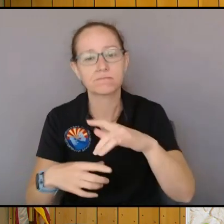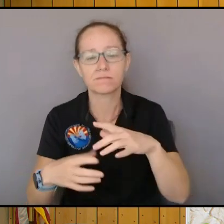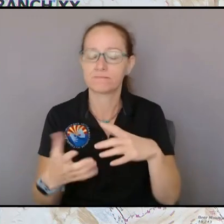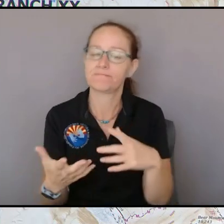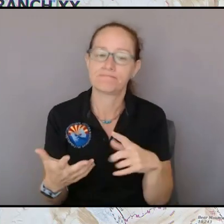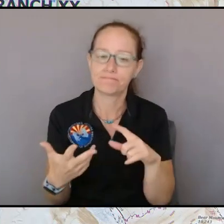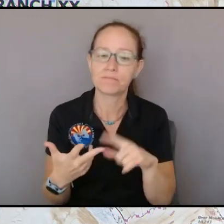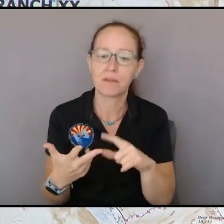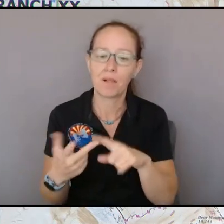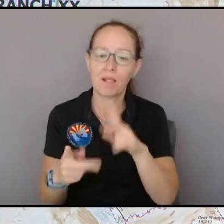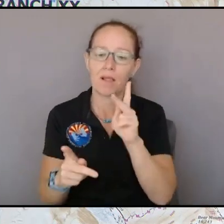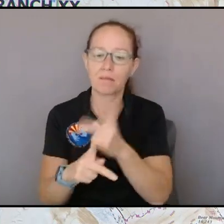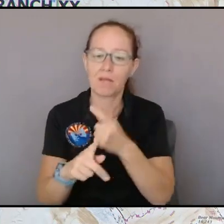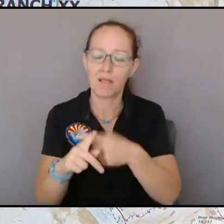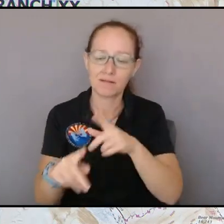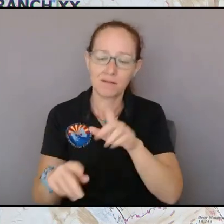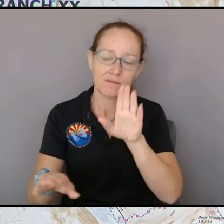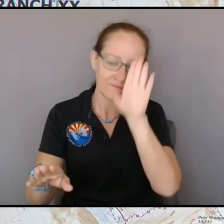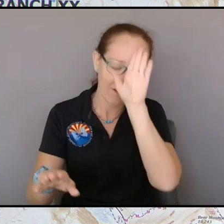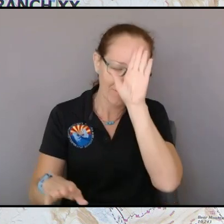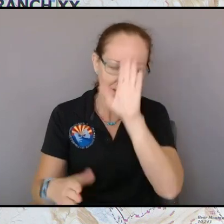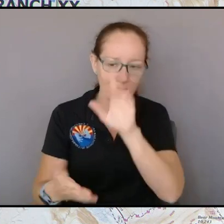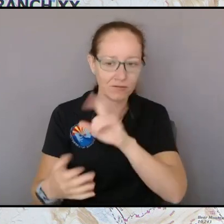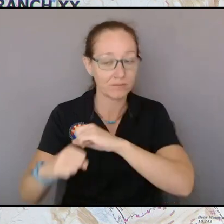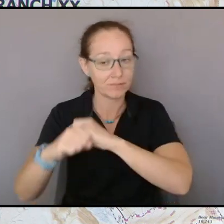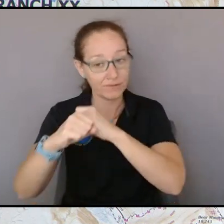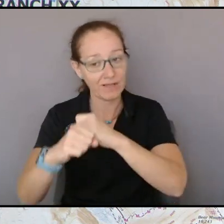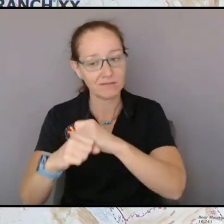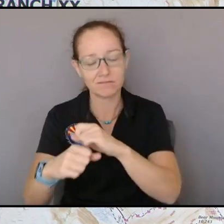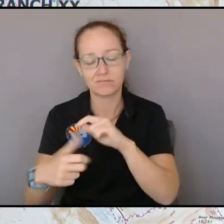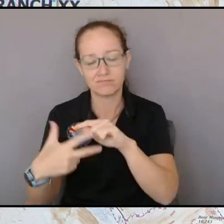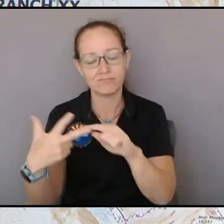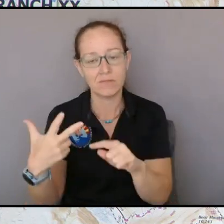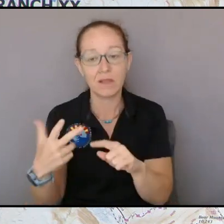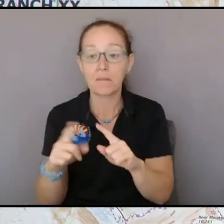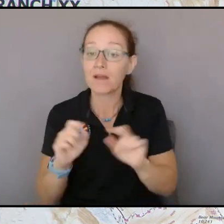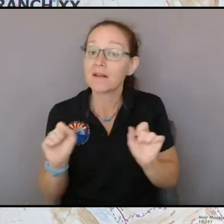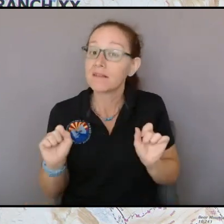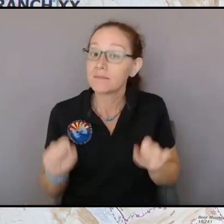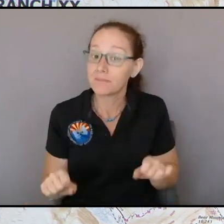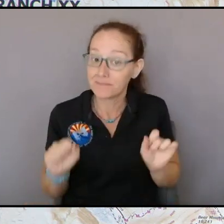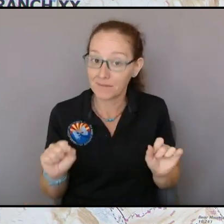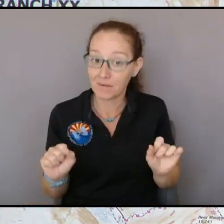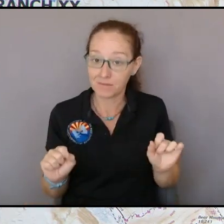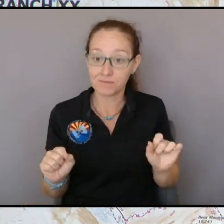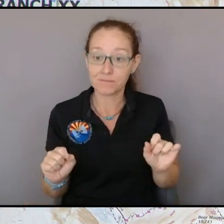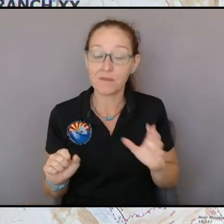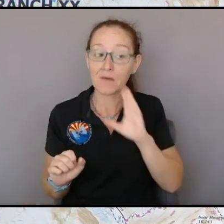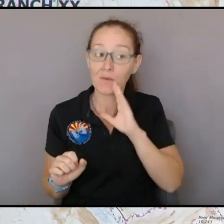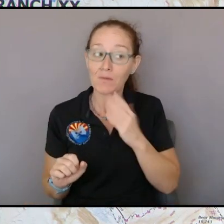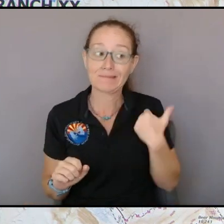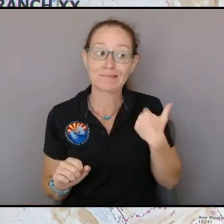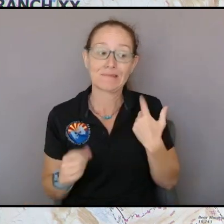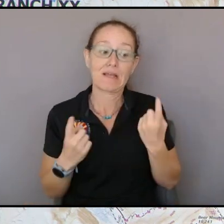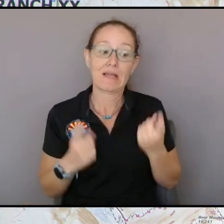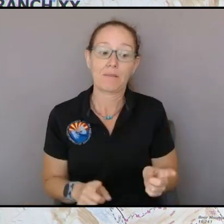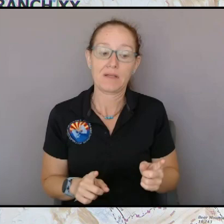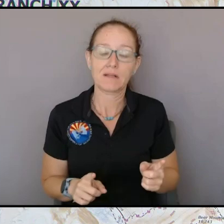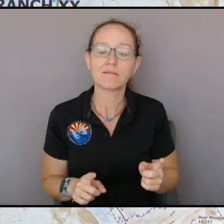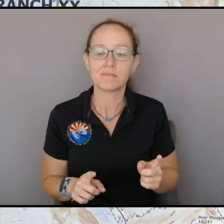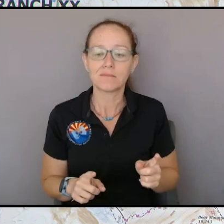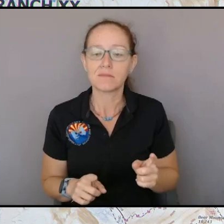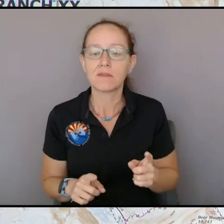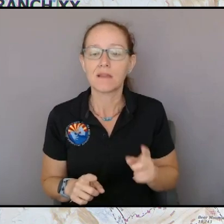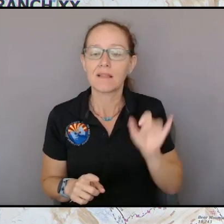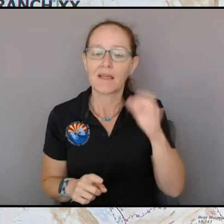from happening but the potential of that occurring and knowing that that has occurred in the very recent past is is what prompted the recommendation